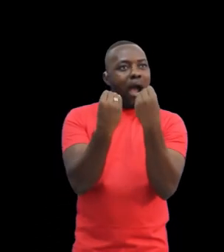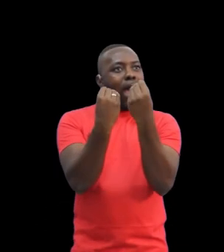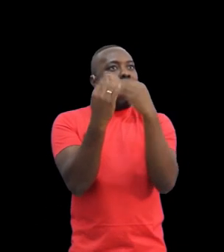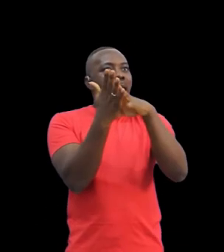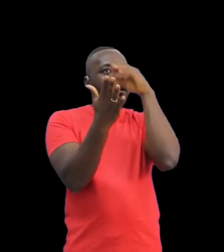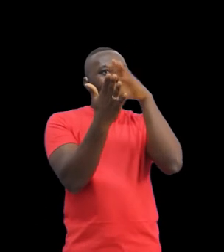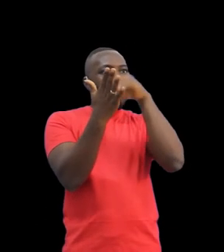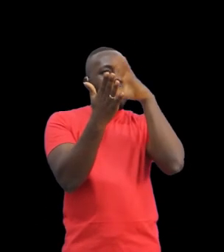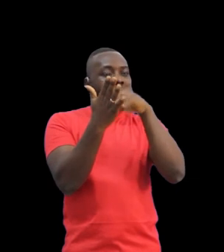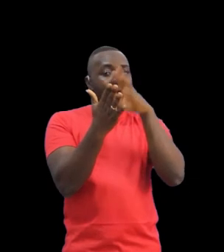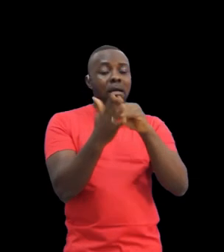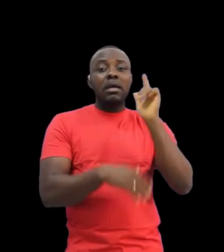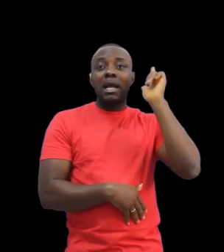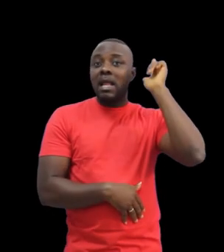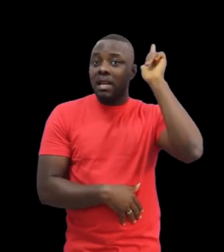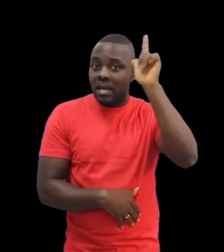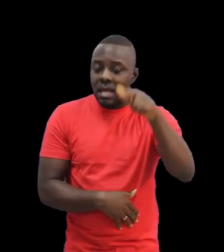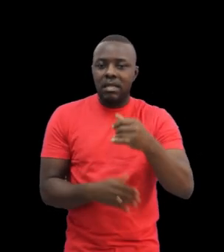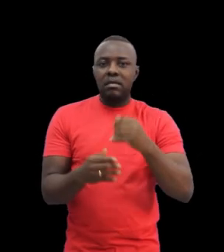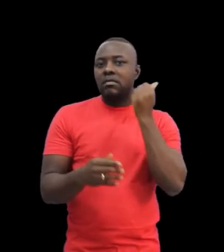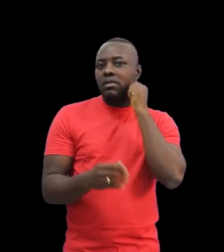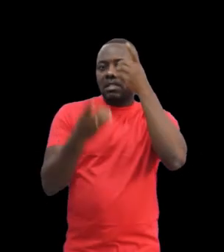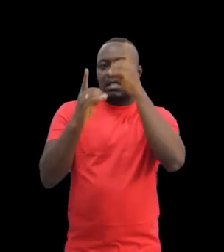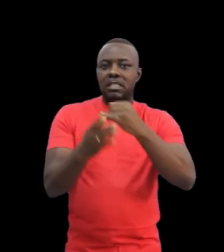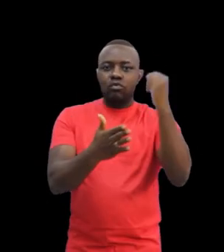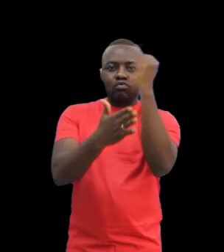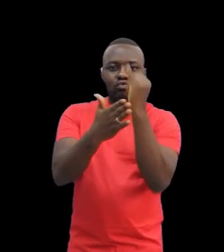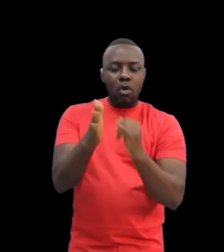Then he drew different types of animals and people to show me.